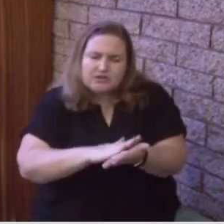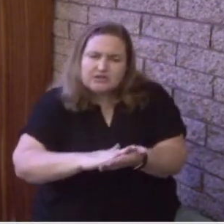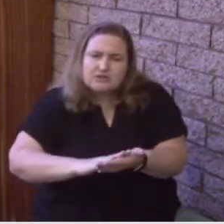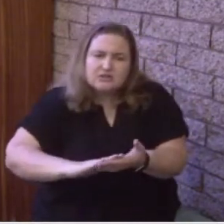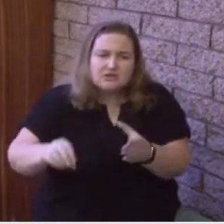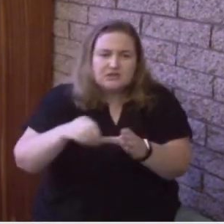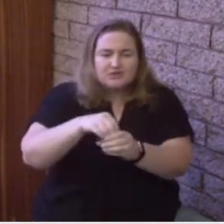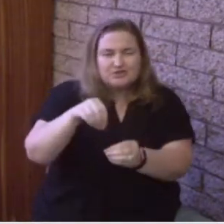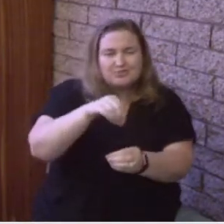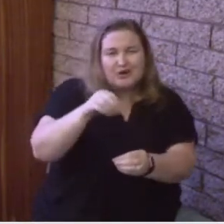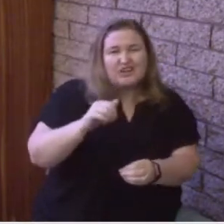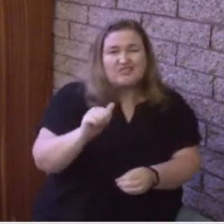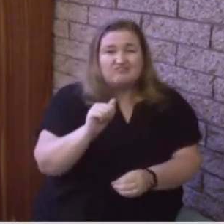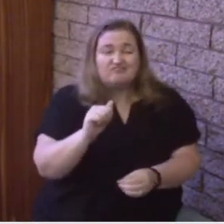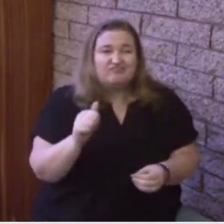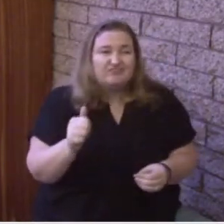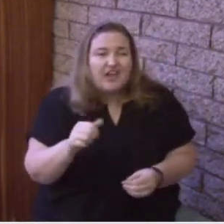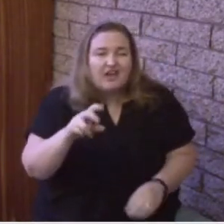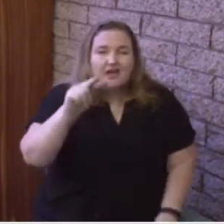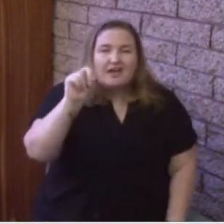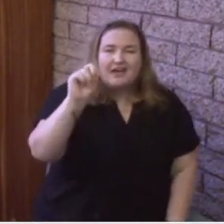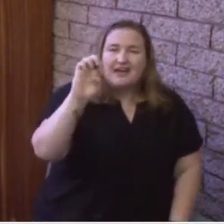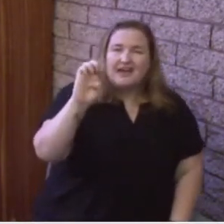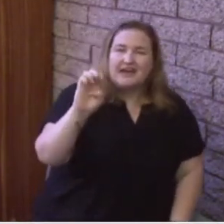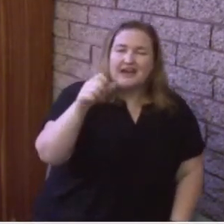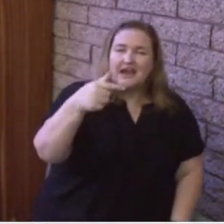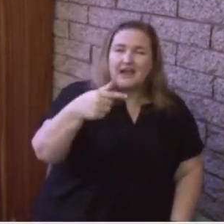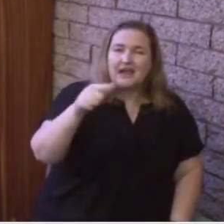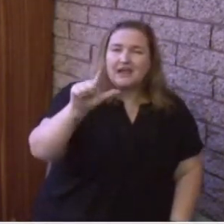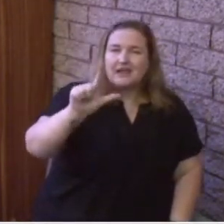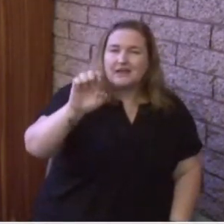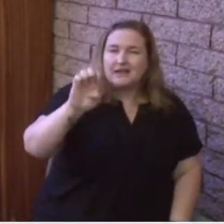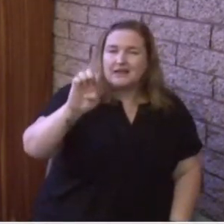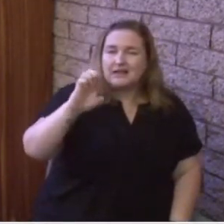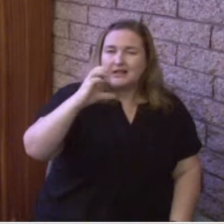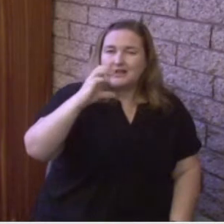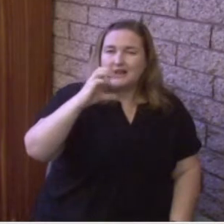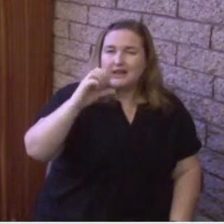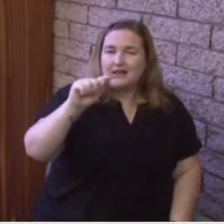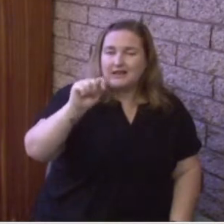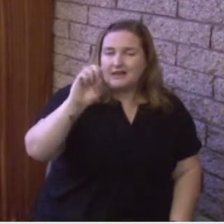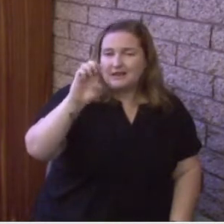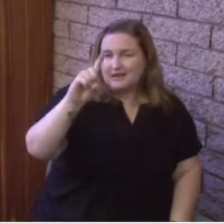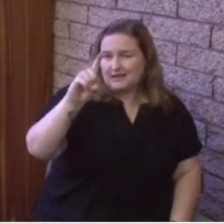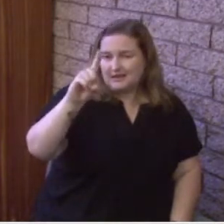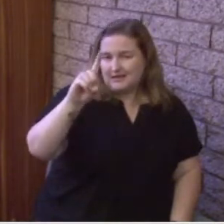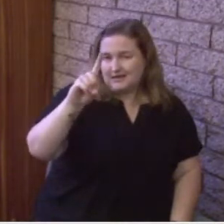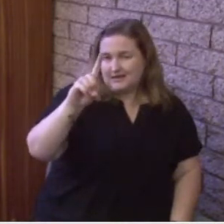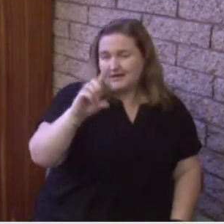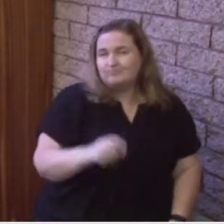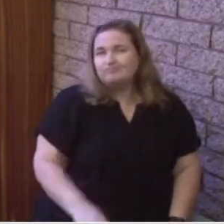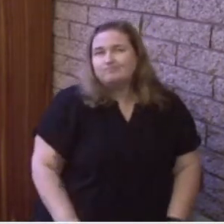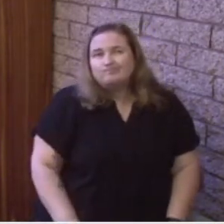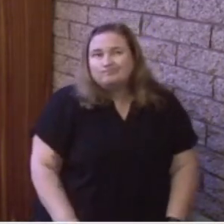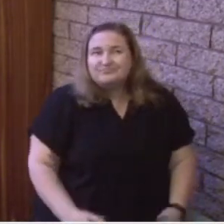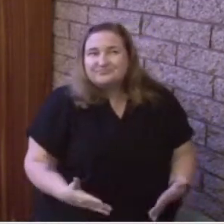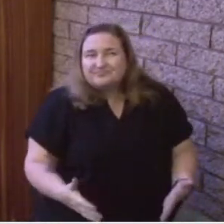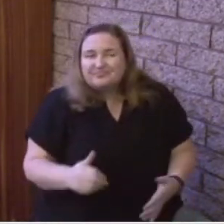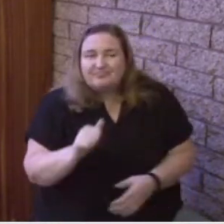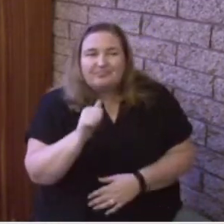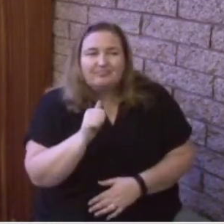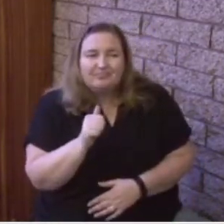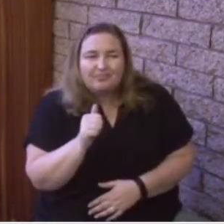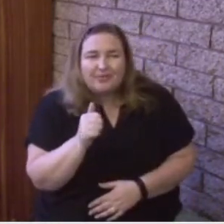It's very often, in my opinion, in my study, in my time, that it's due to, one, a lack of understanding of the Trinity,